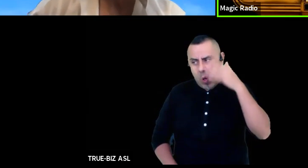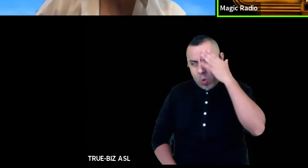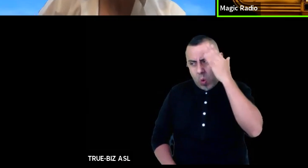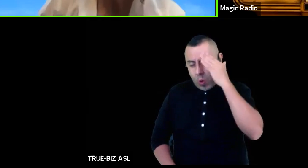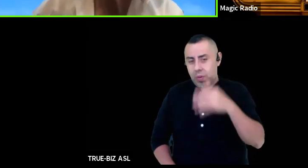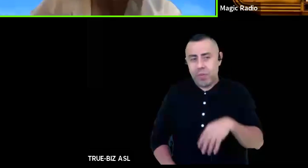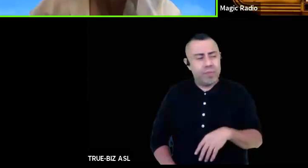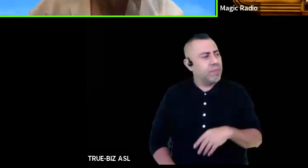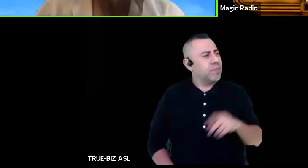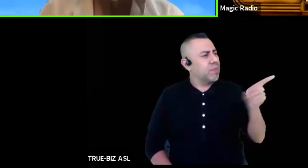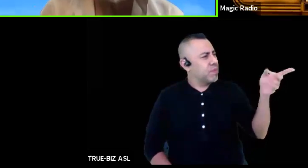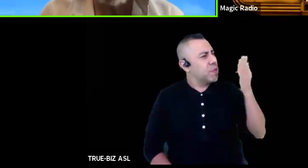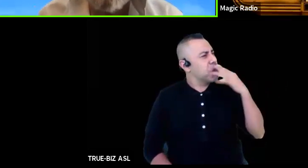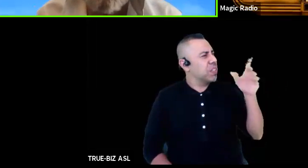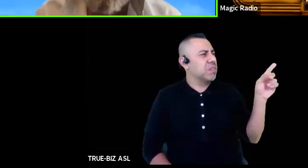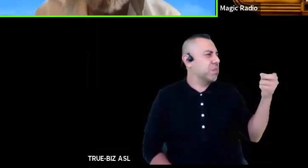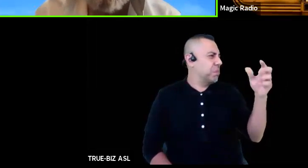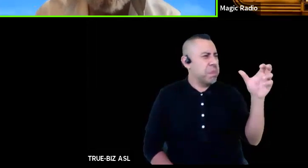Pietra